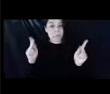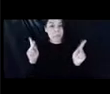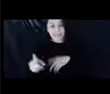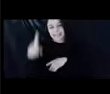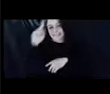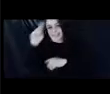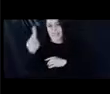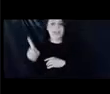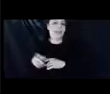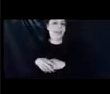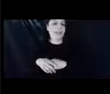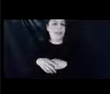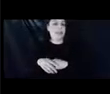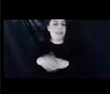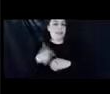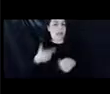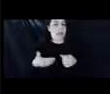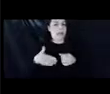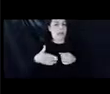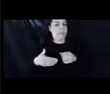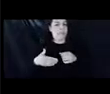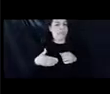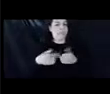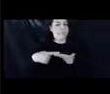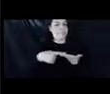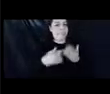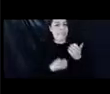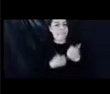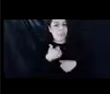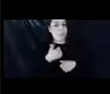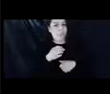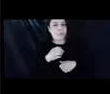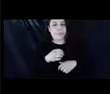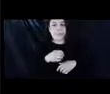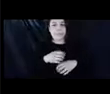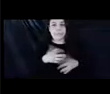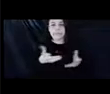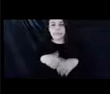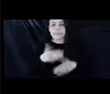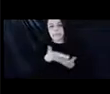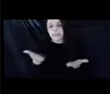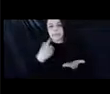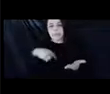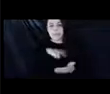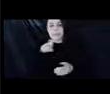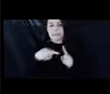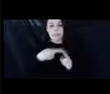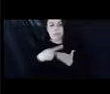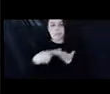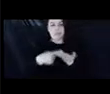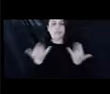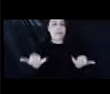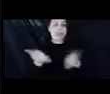uh, think I've covered most of the, uh, logistical things that we need to cover. Um,